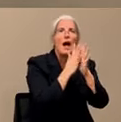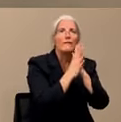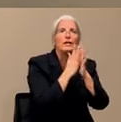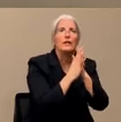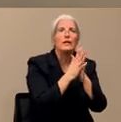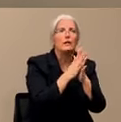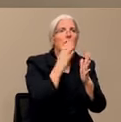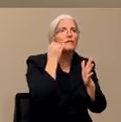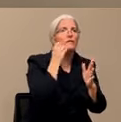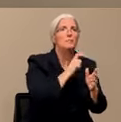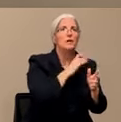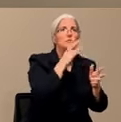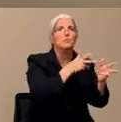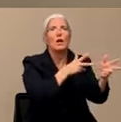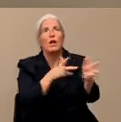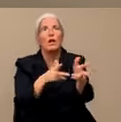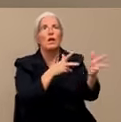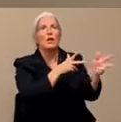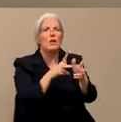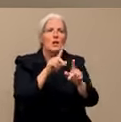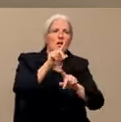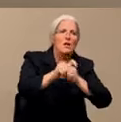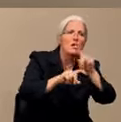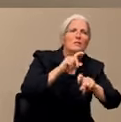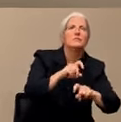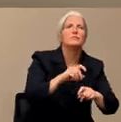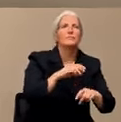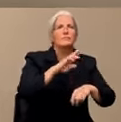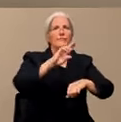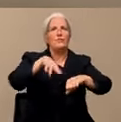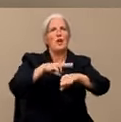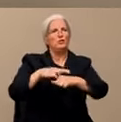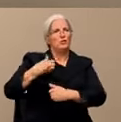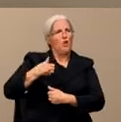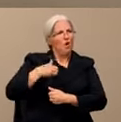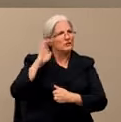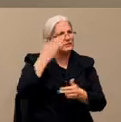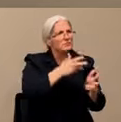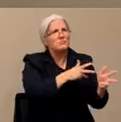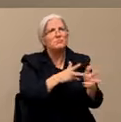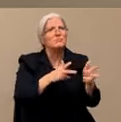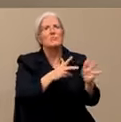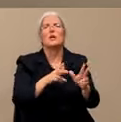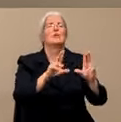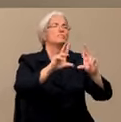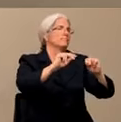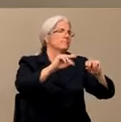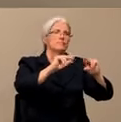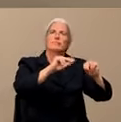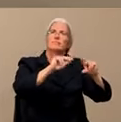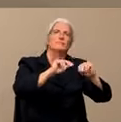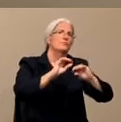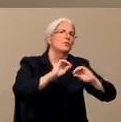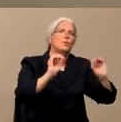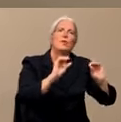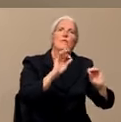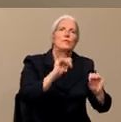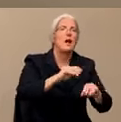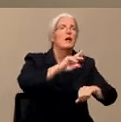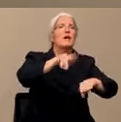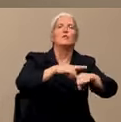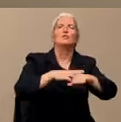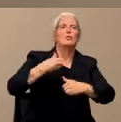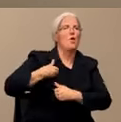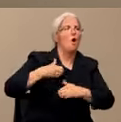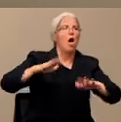reports that the National Guard is out there doing traffic stops. Those are false. The National Guard is not in Stanislaus County. They may